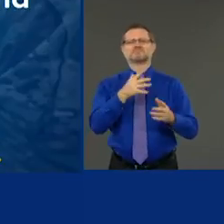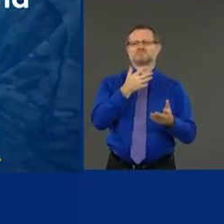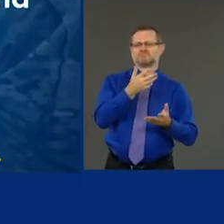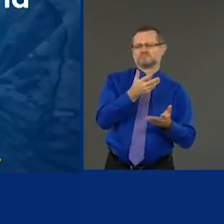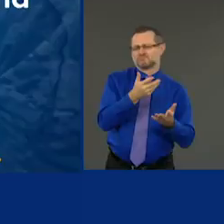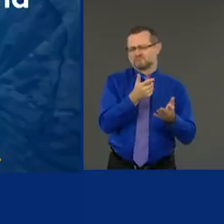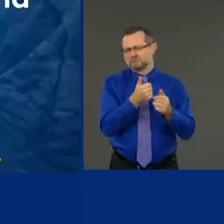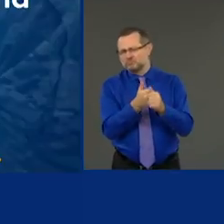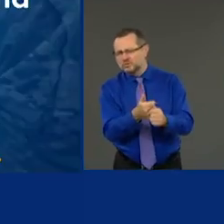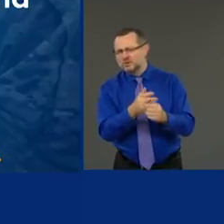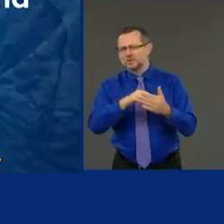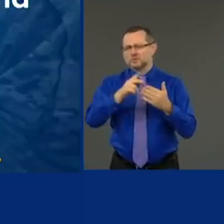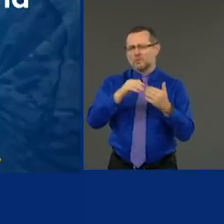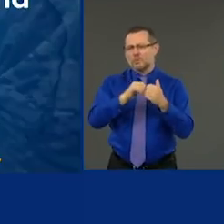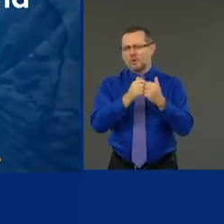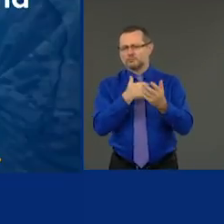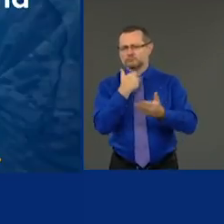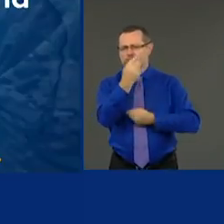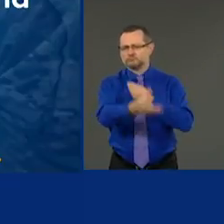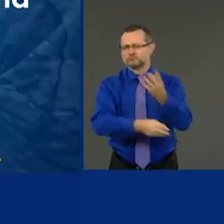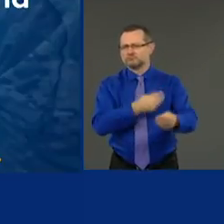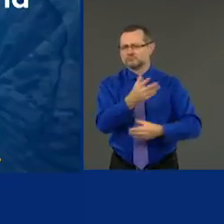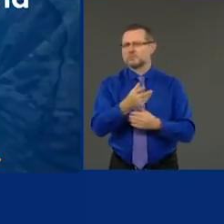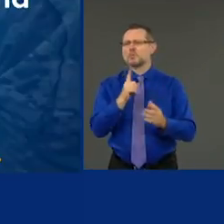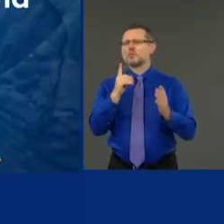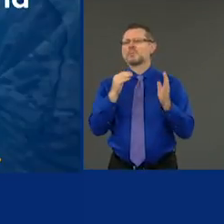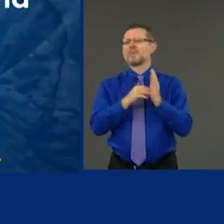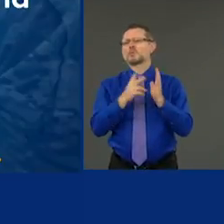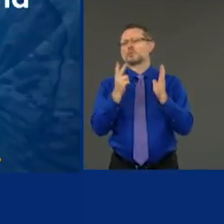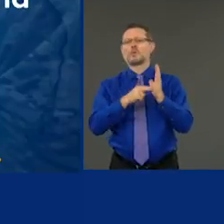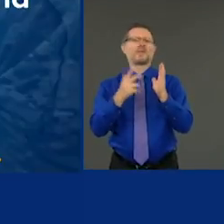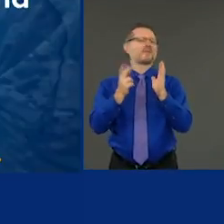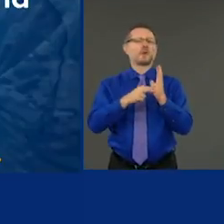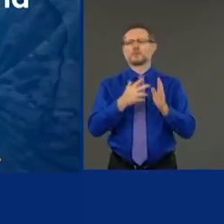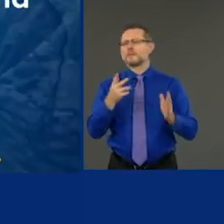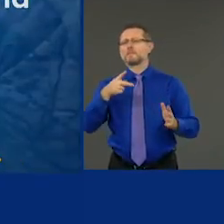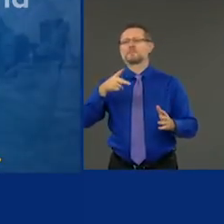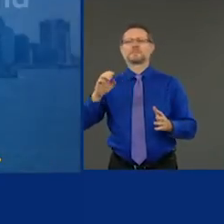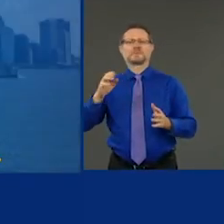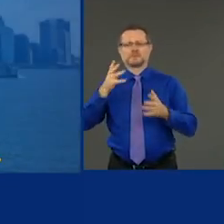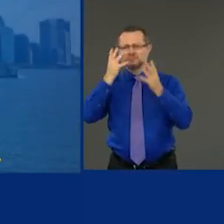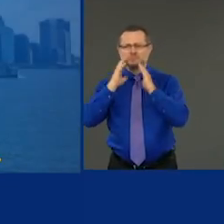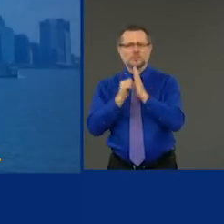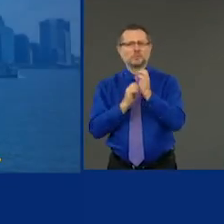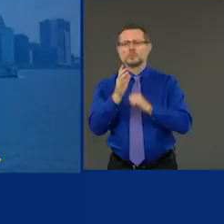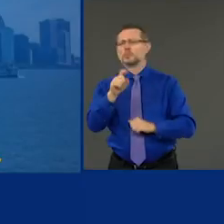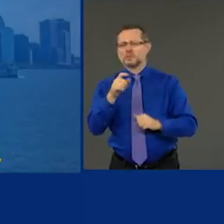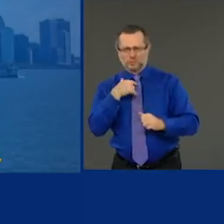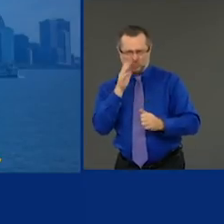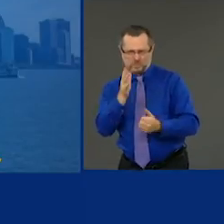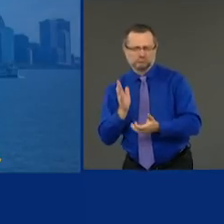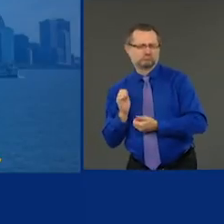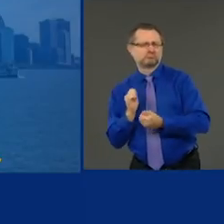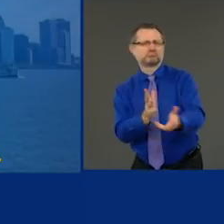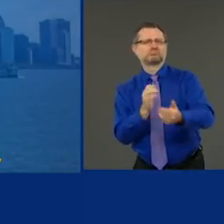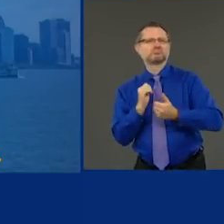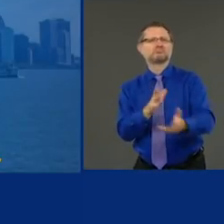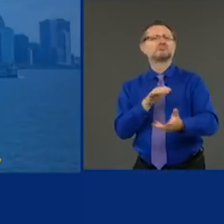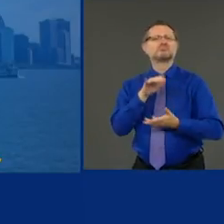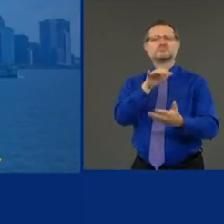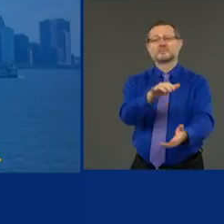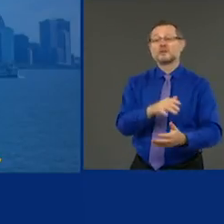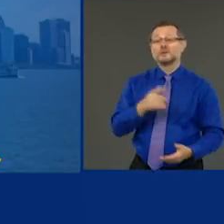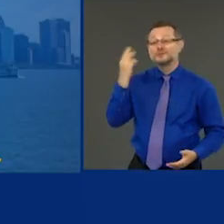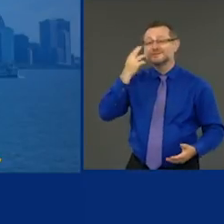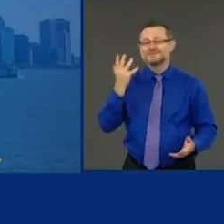of people, pieces of PPE, uh, and whatever they need from us, uh, they're going to get. Because we